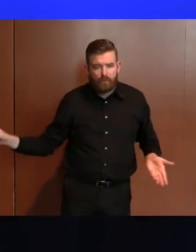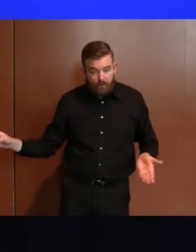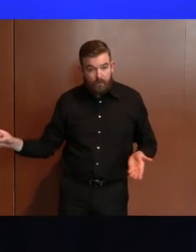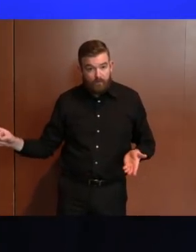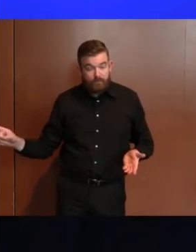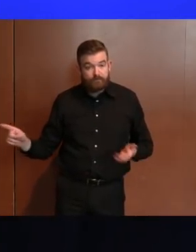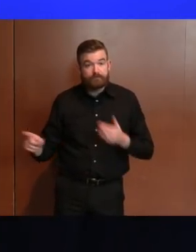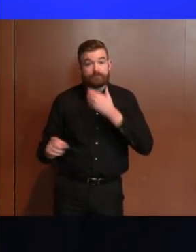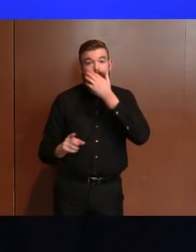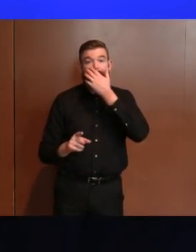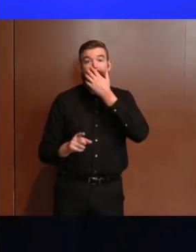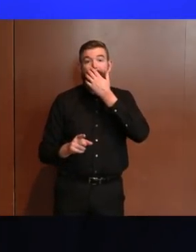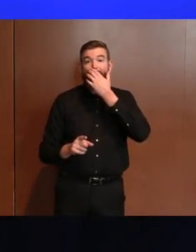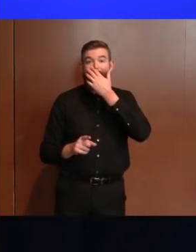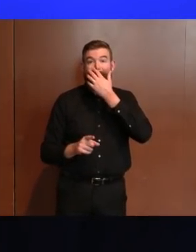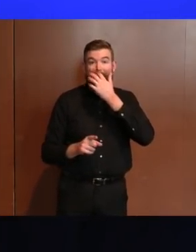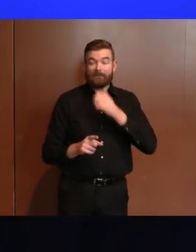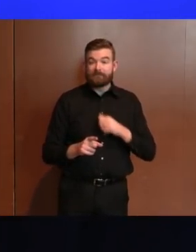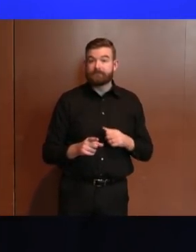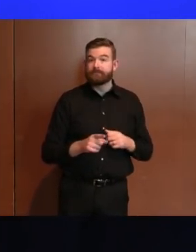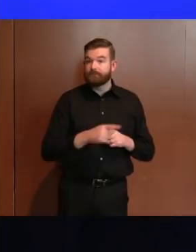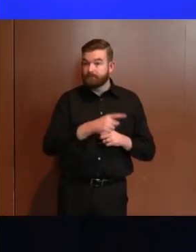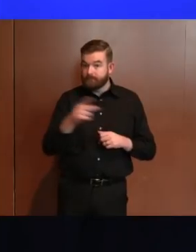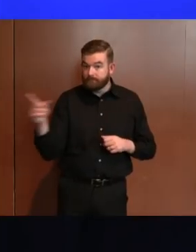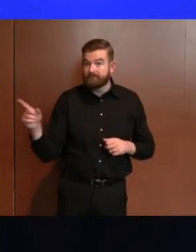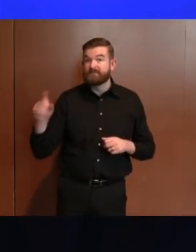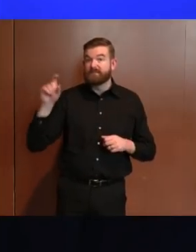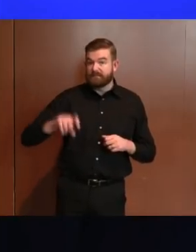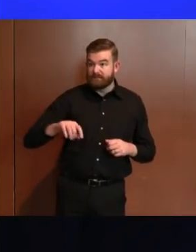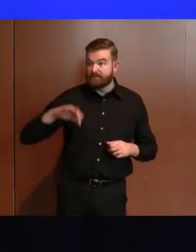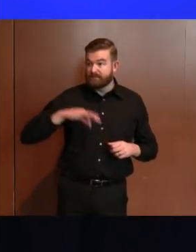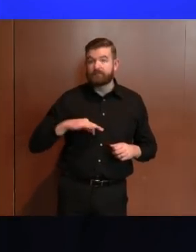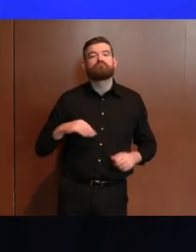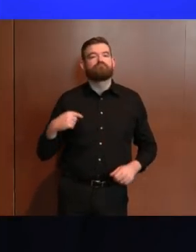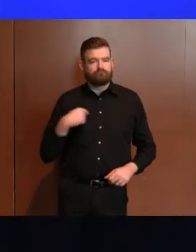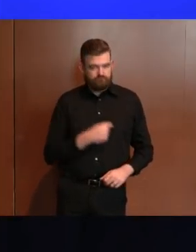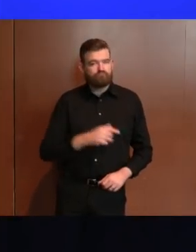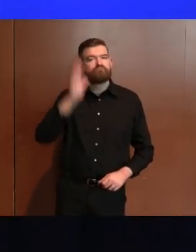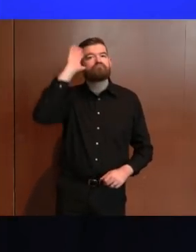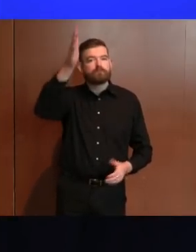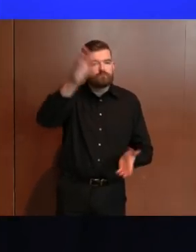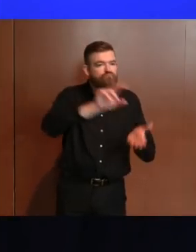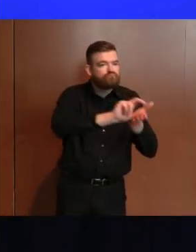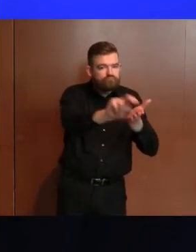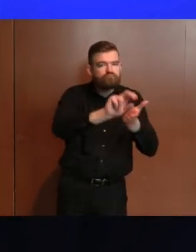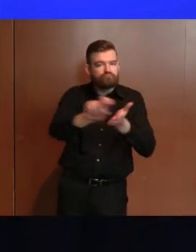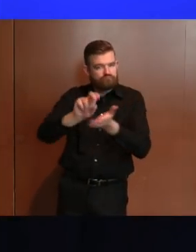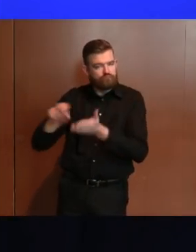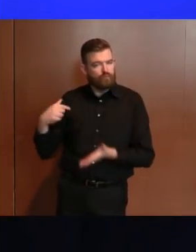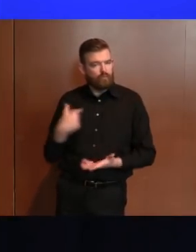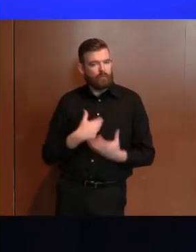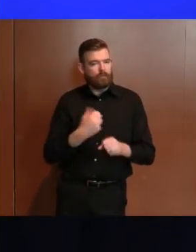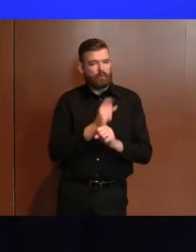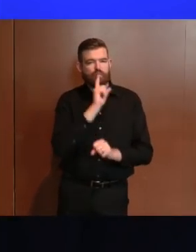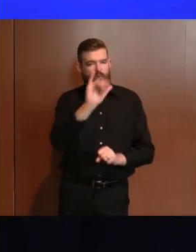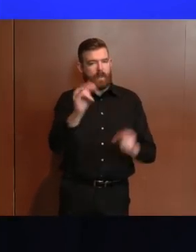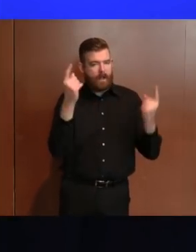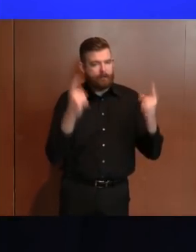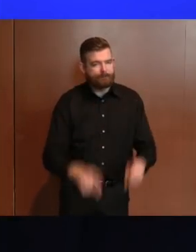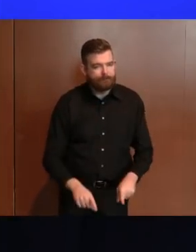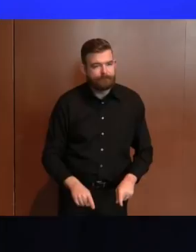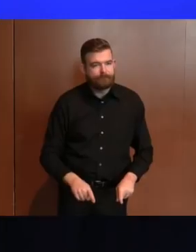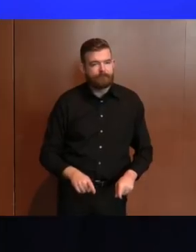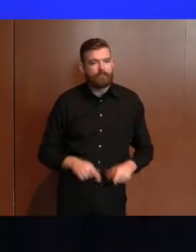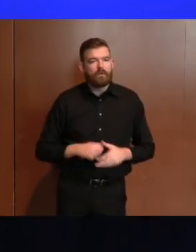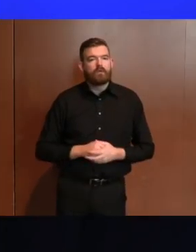your family budget sooner. We've made no secret about the inflexibilities of our legacy technology and our desperate desire to receive